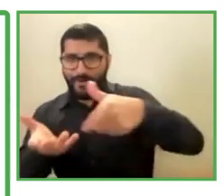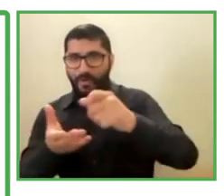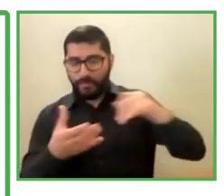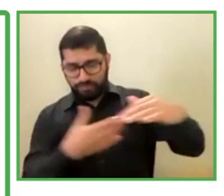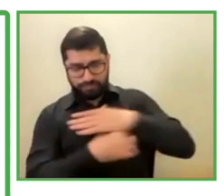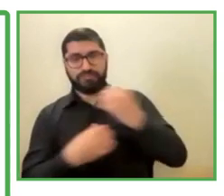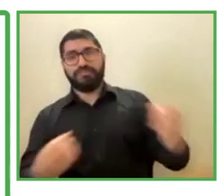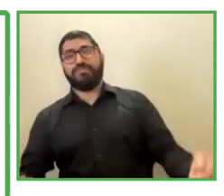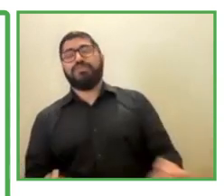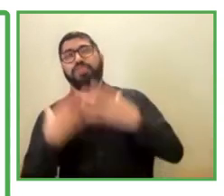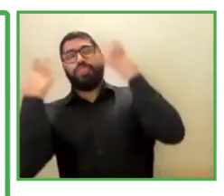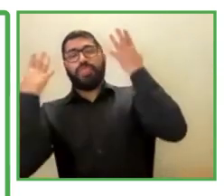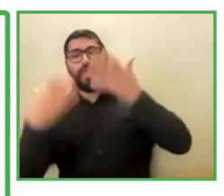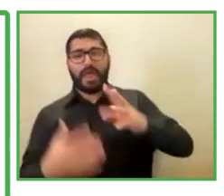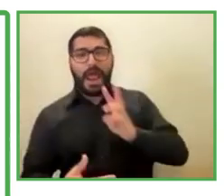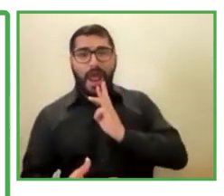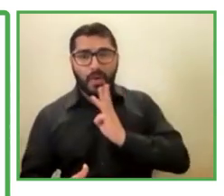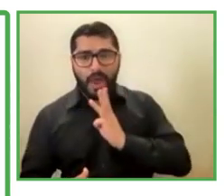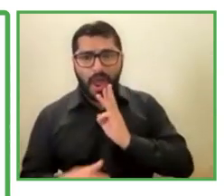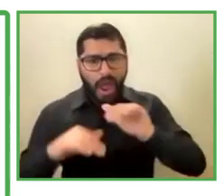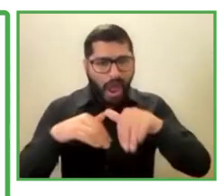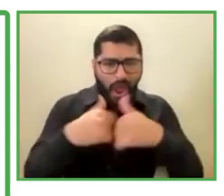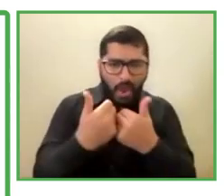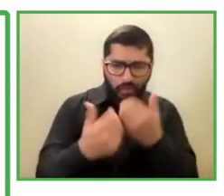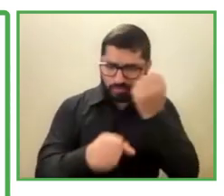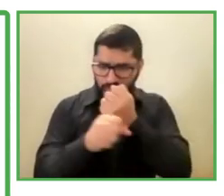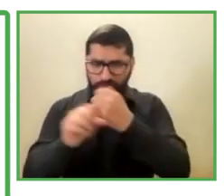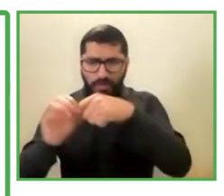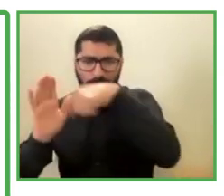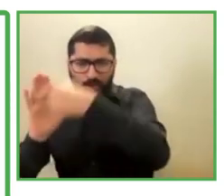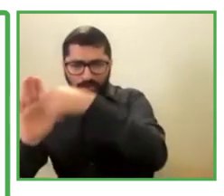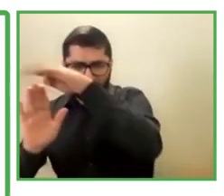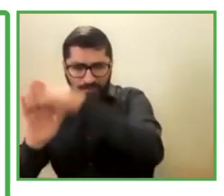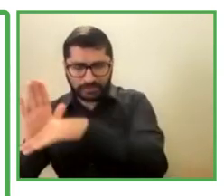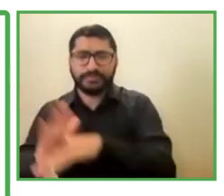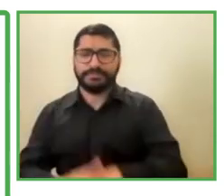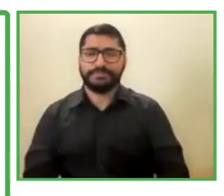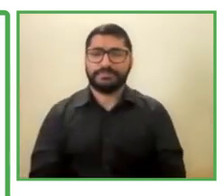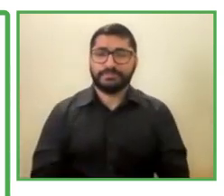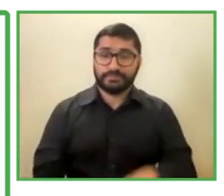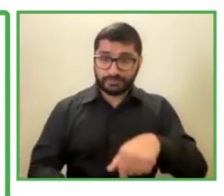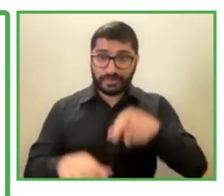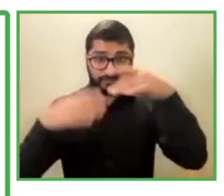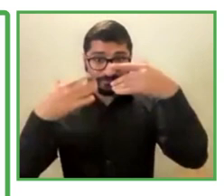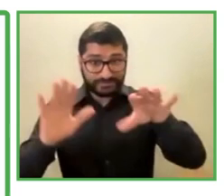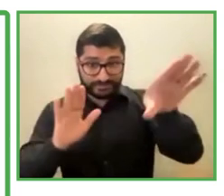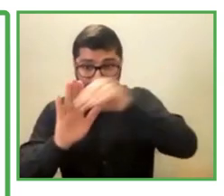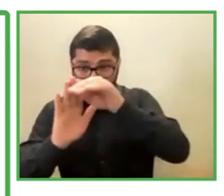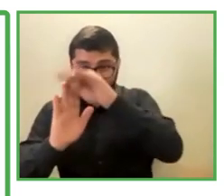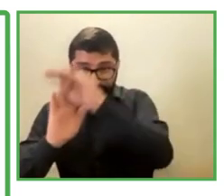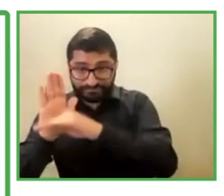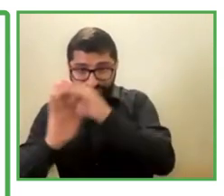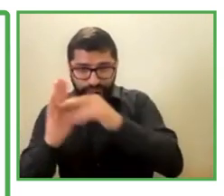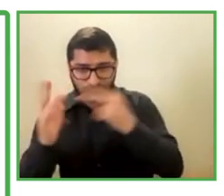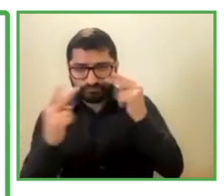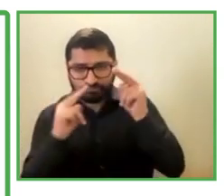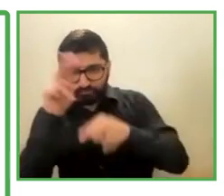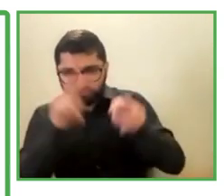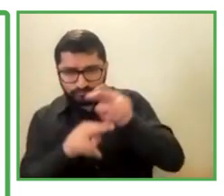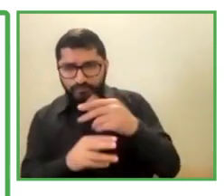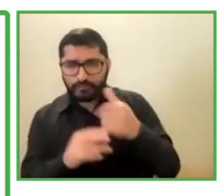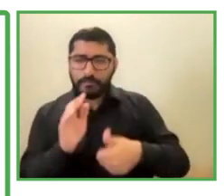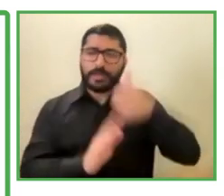How did we start this program? In the moment where we recruited people, we noticed that most of our collaborators,